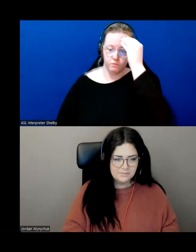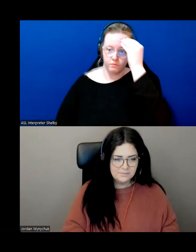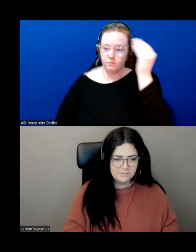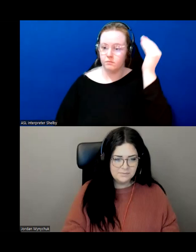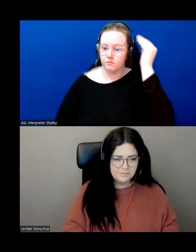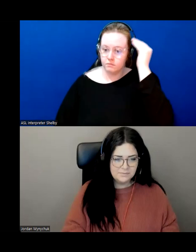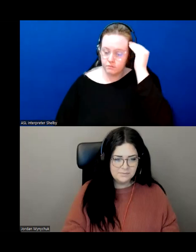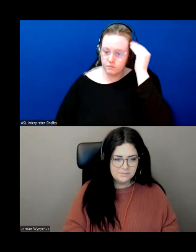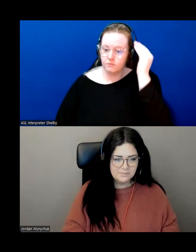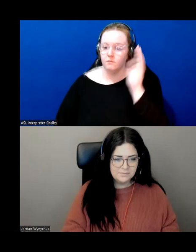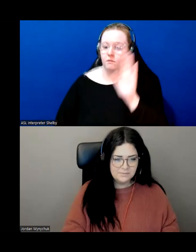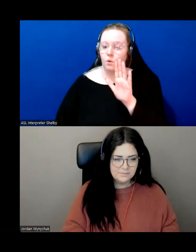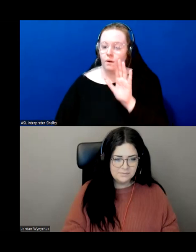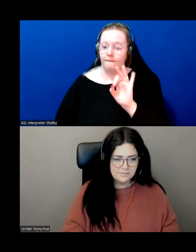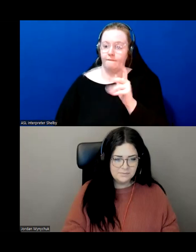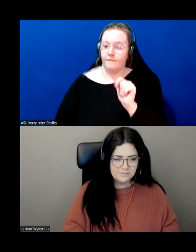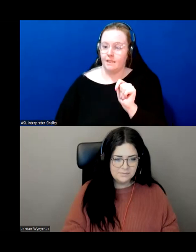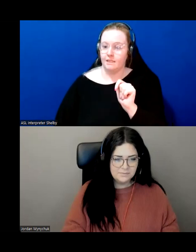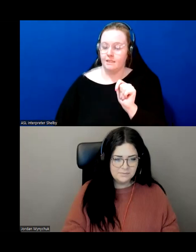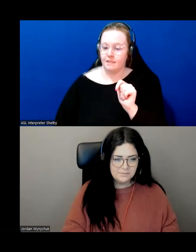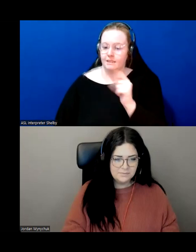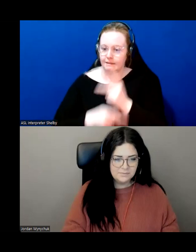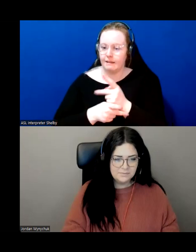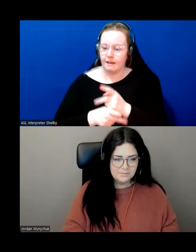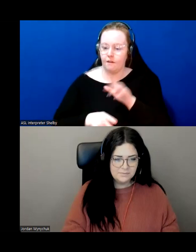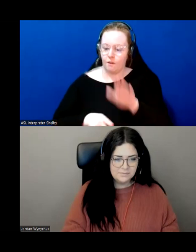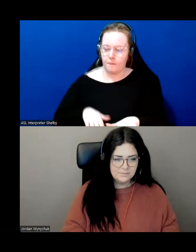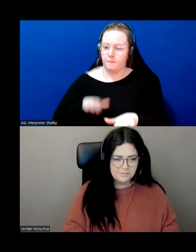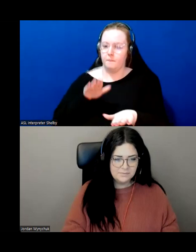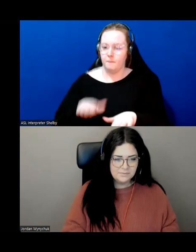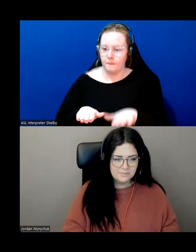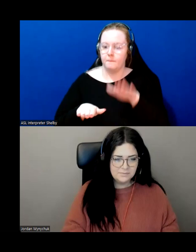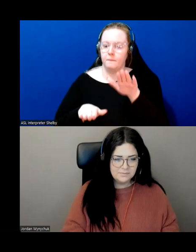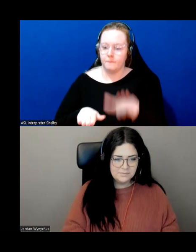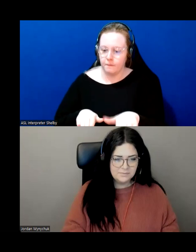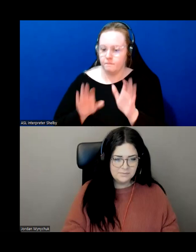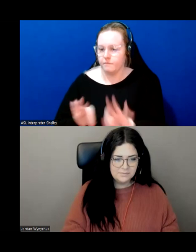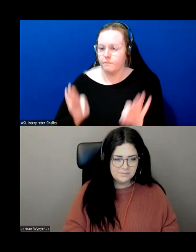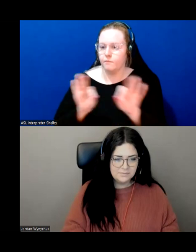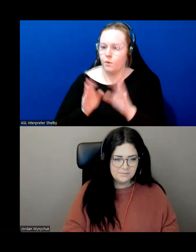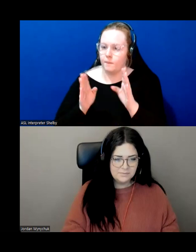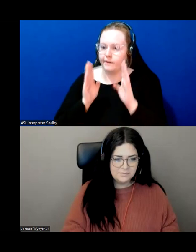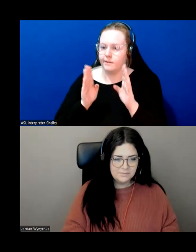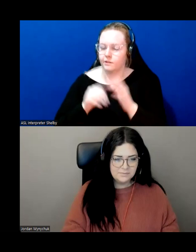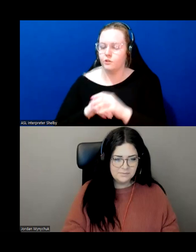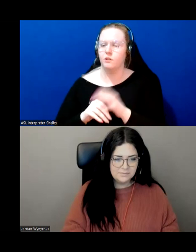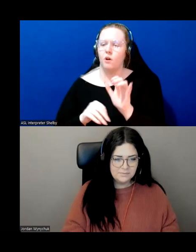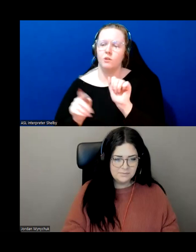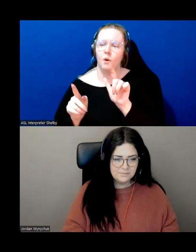mindful of where you're placing your feet and um another thing i think um alan